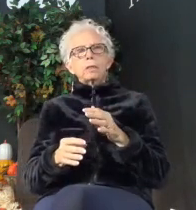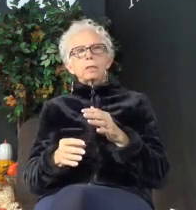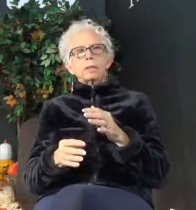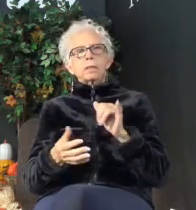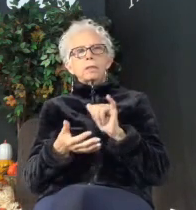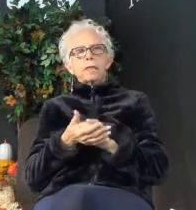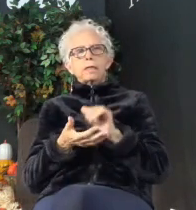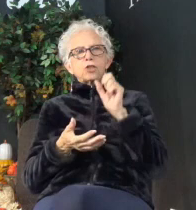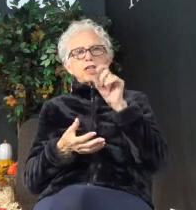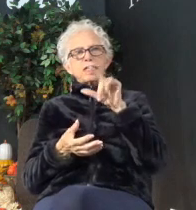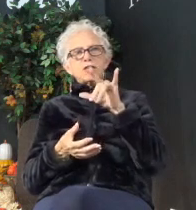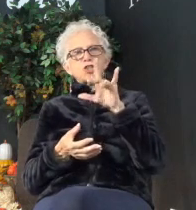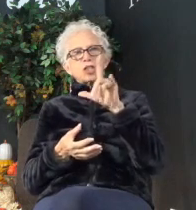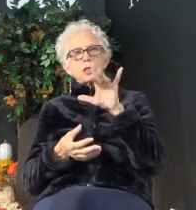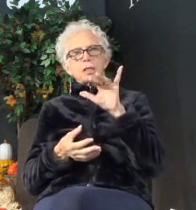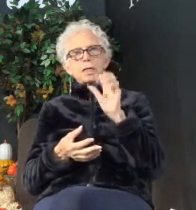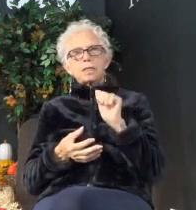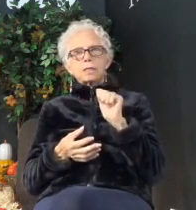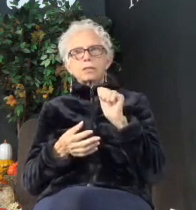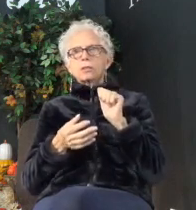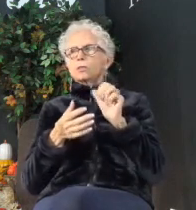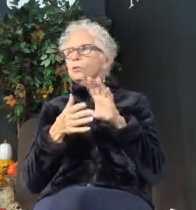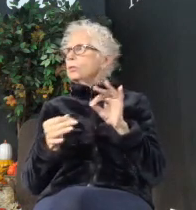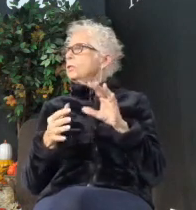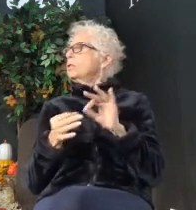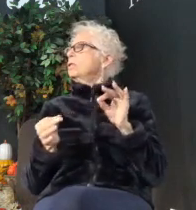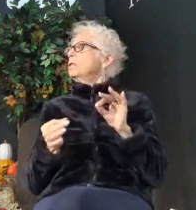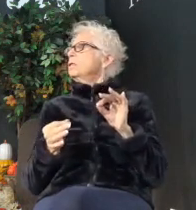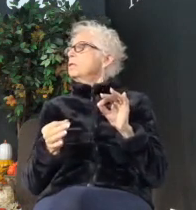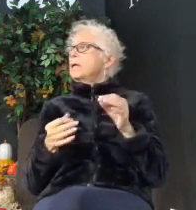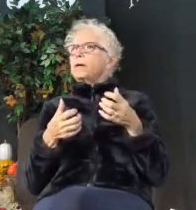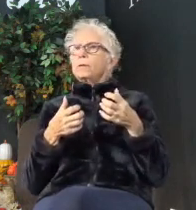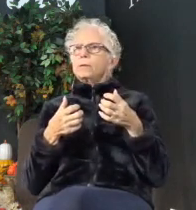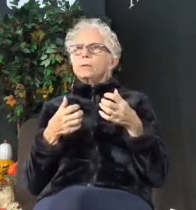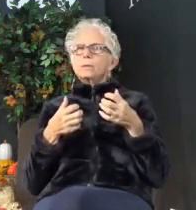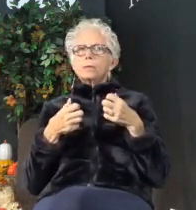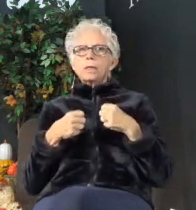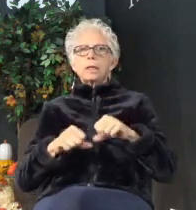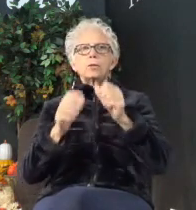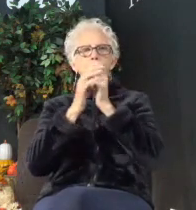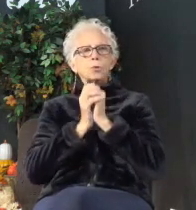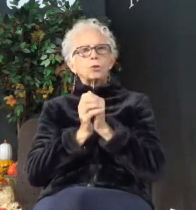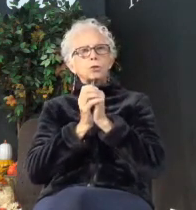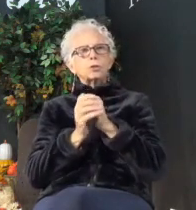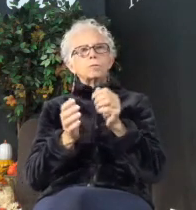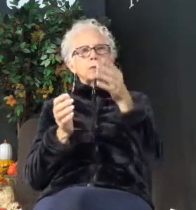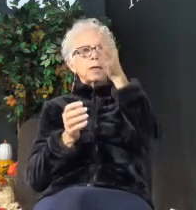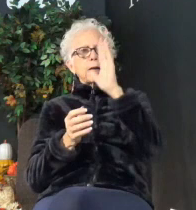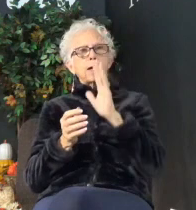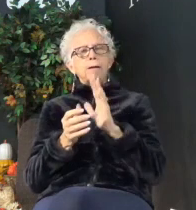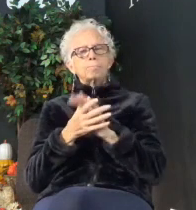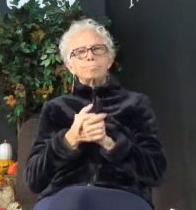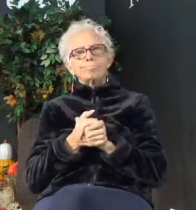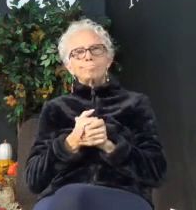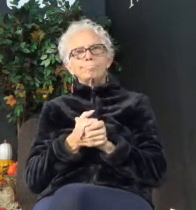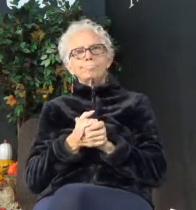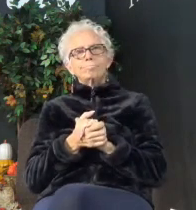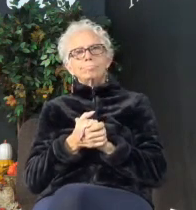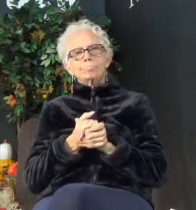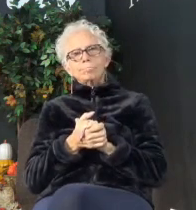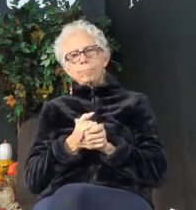story. And it just, I was crying through the entire worship set because God